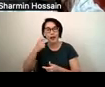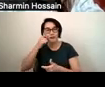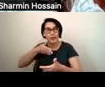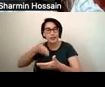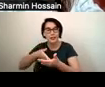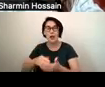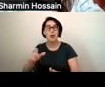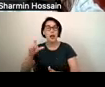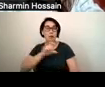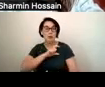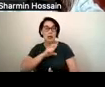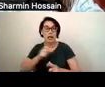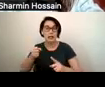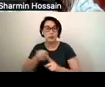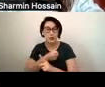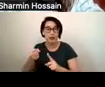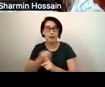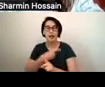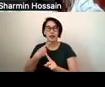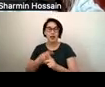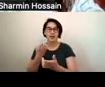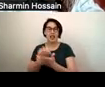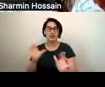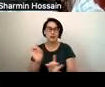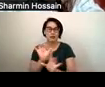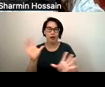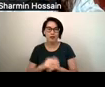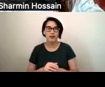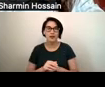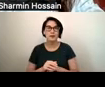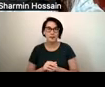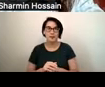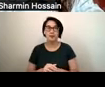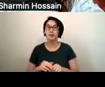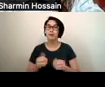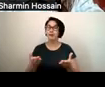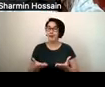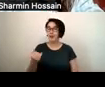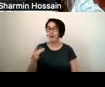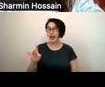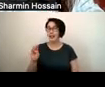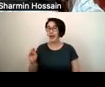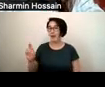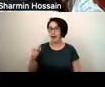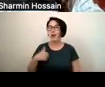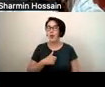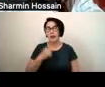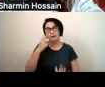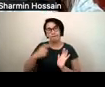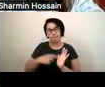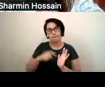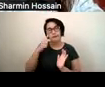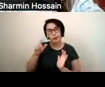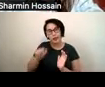and economic violence. At 18MR, we know how important it is for Asian Americans